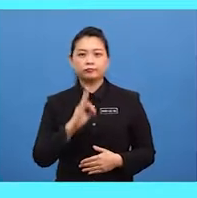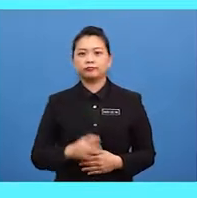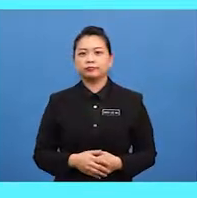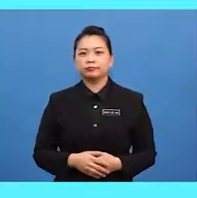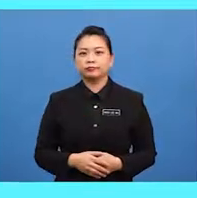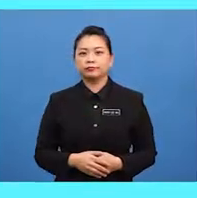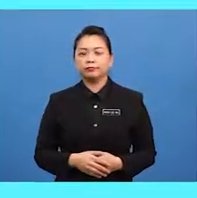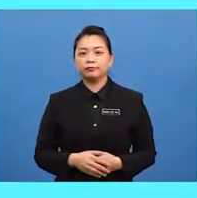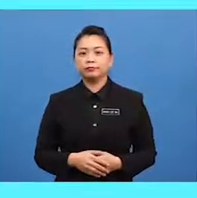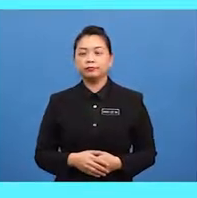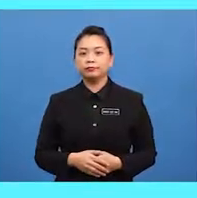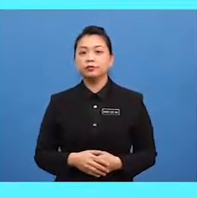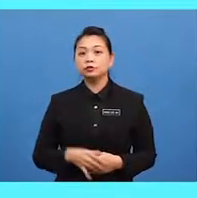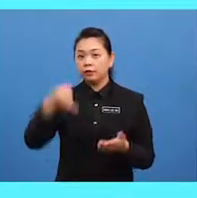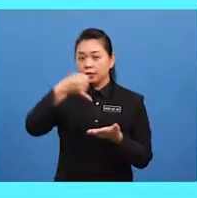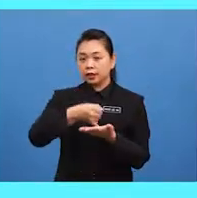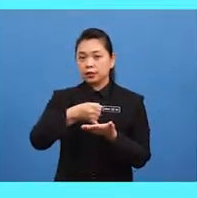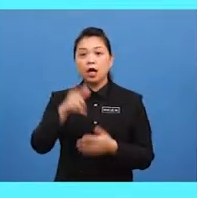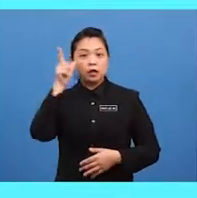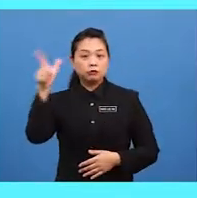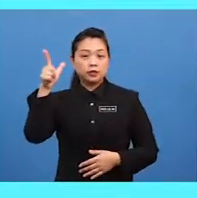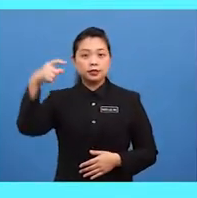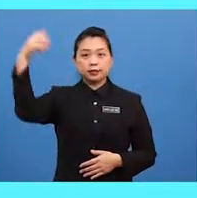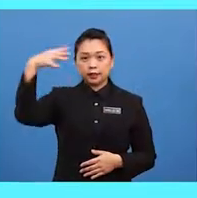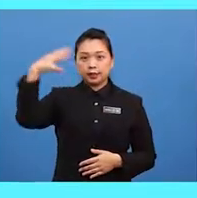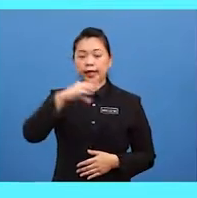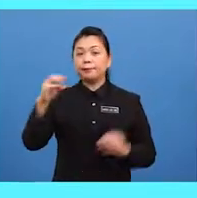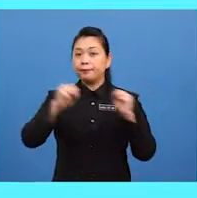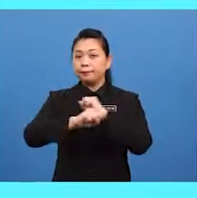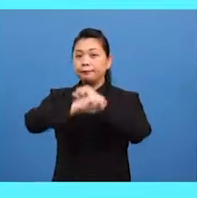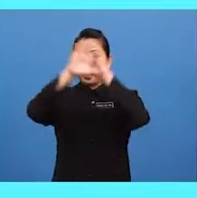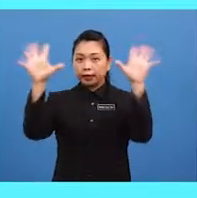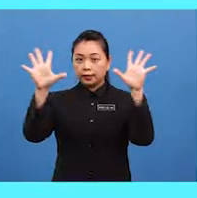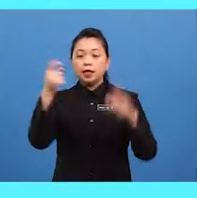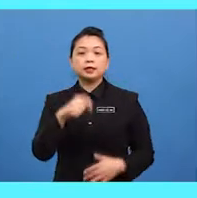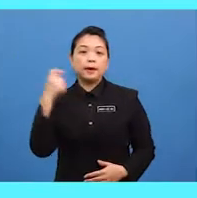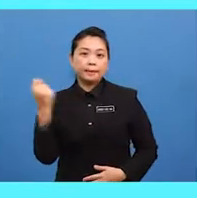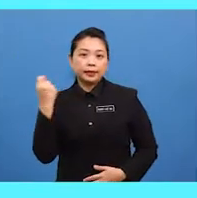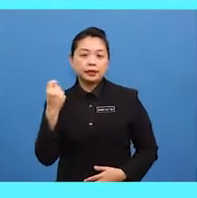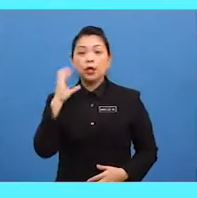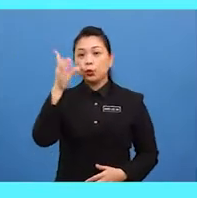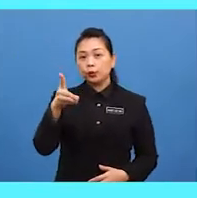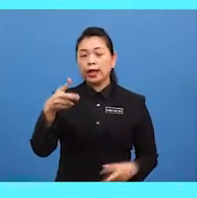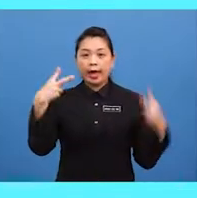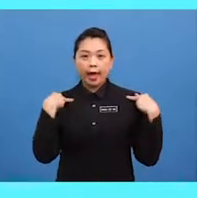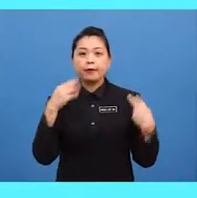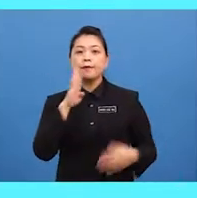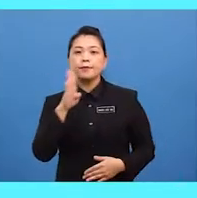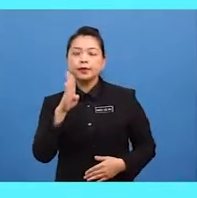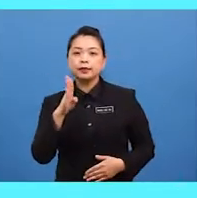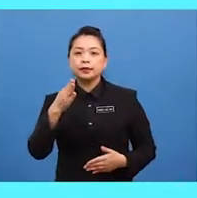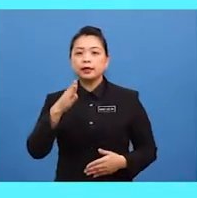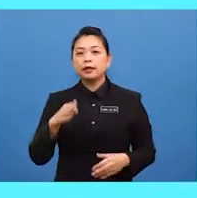since it's looking sunny and bright the party could have been held in the